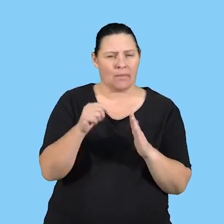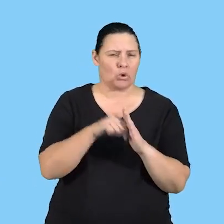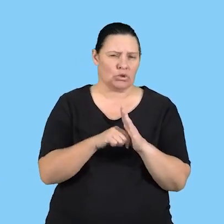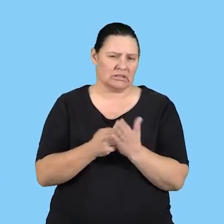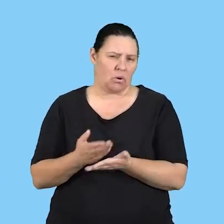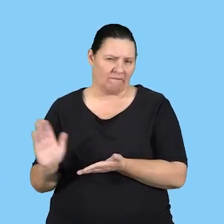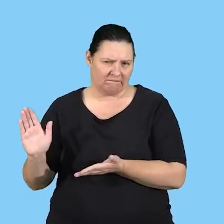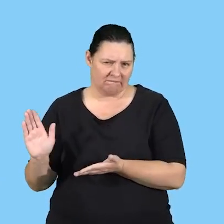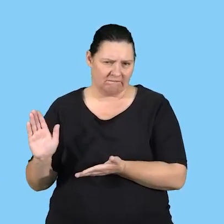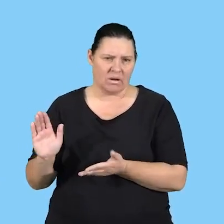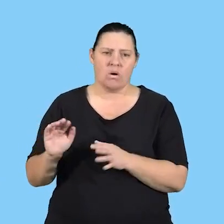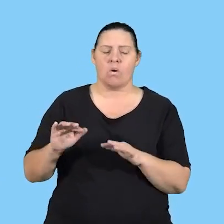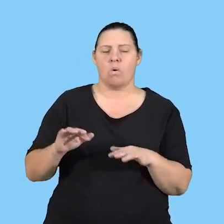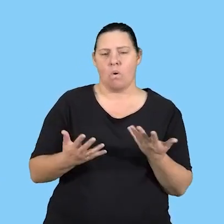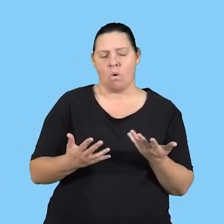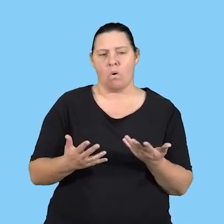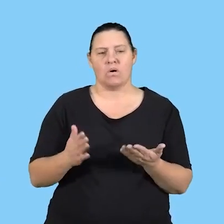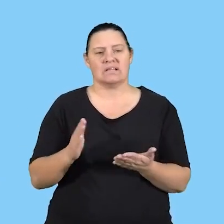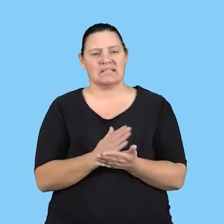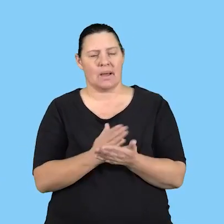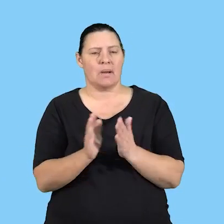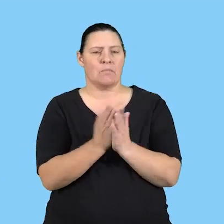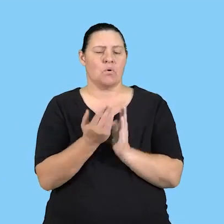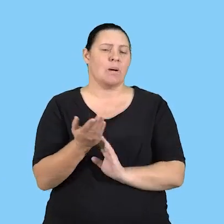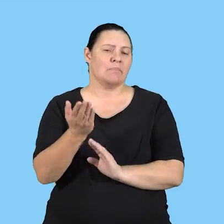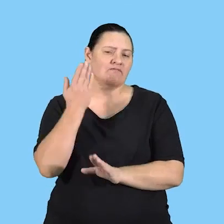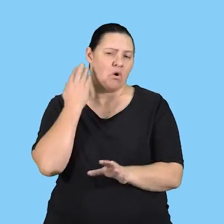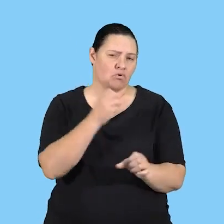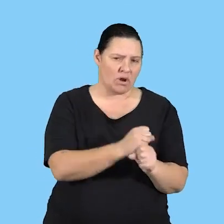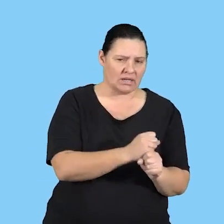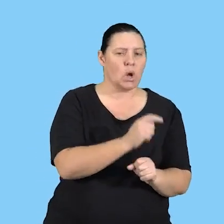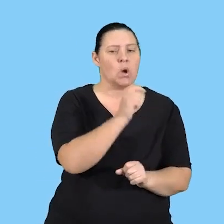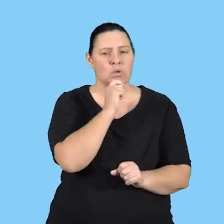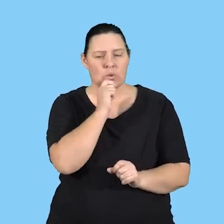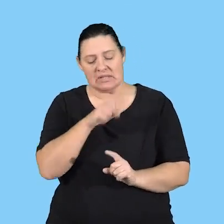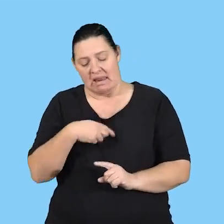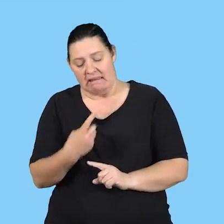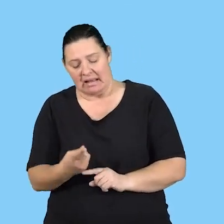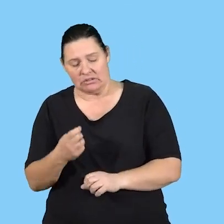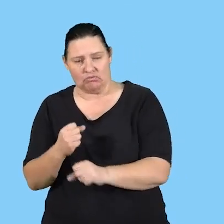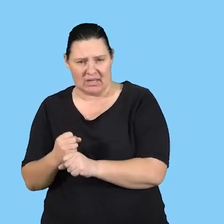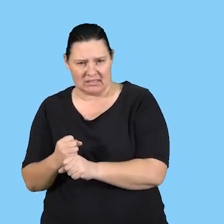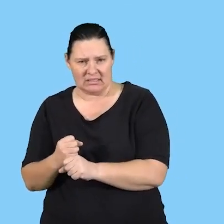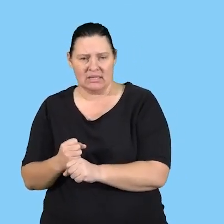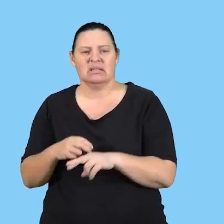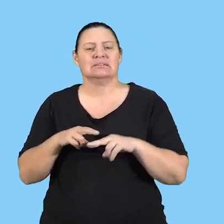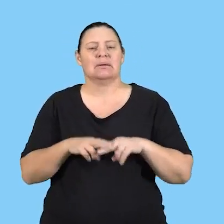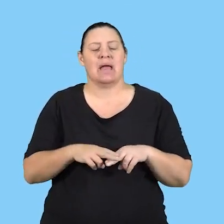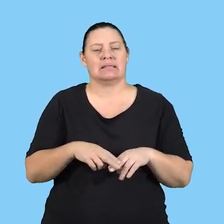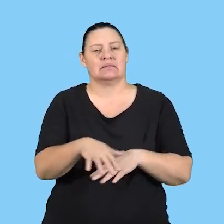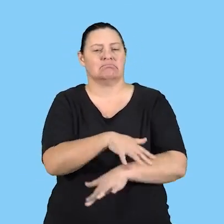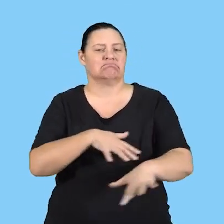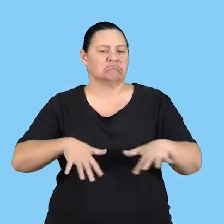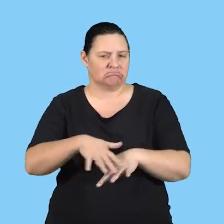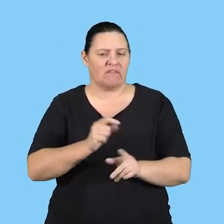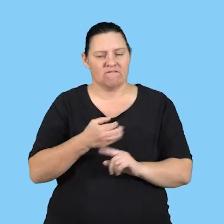content has been omitted or where some textbooks from a previous grade need to be used in the next grade depending on what circumstances